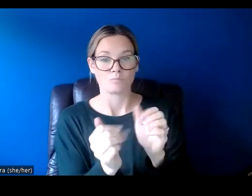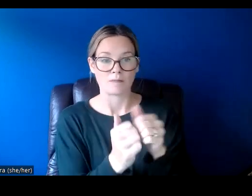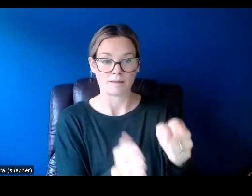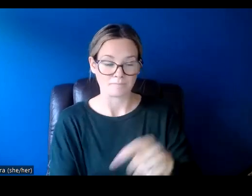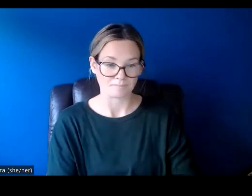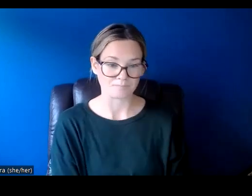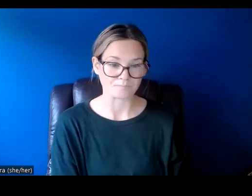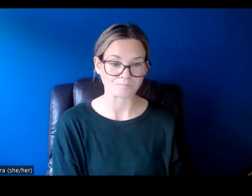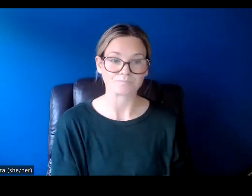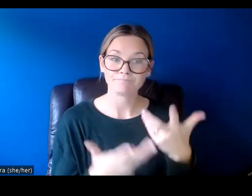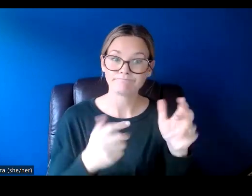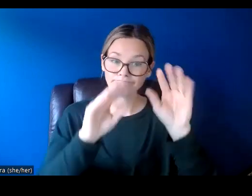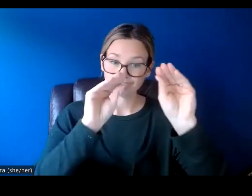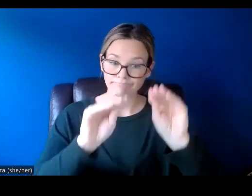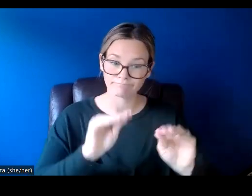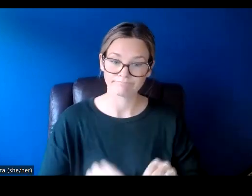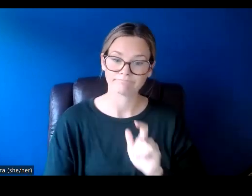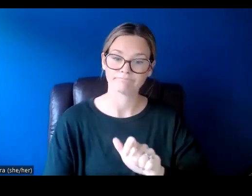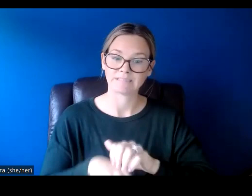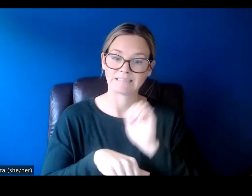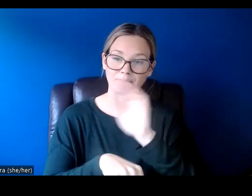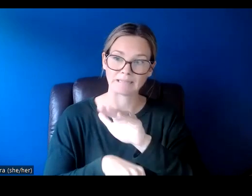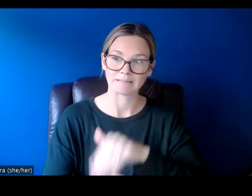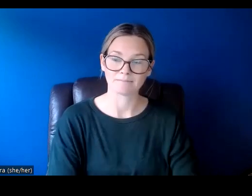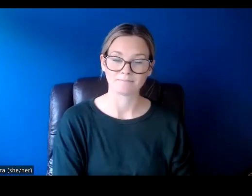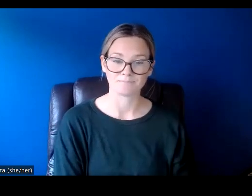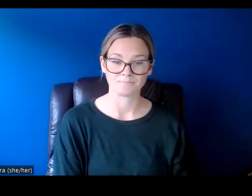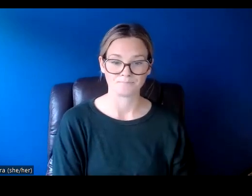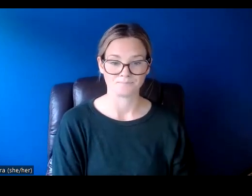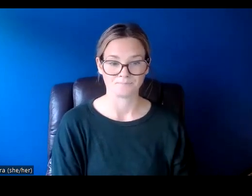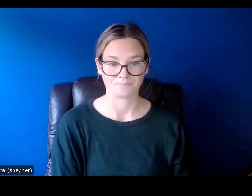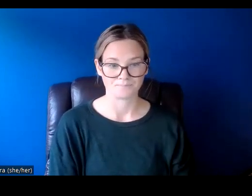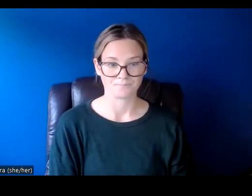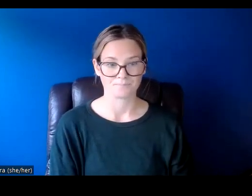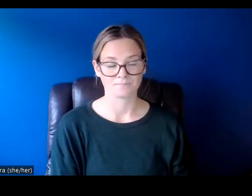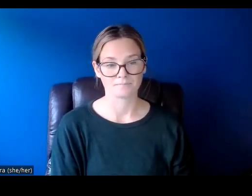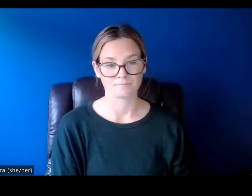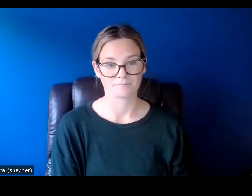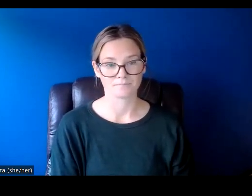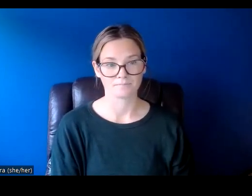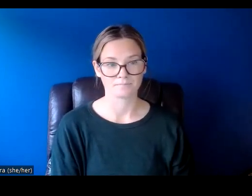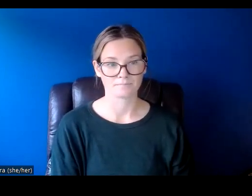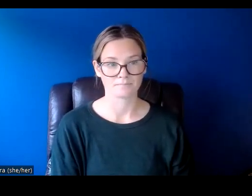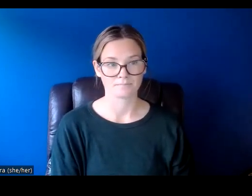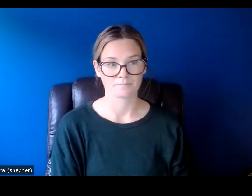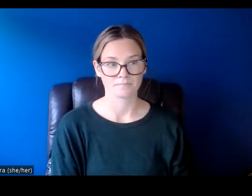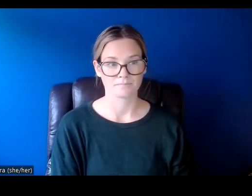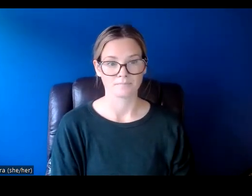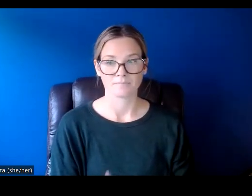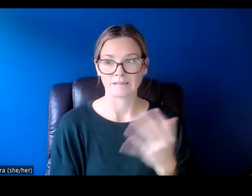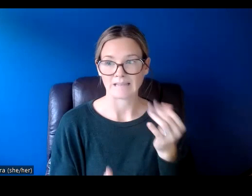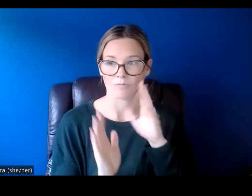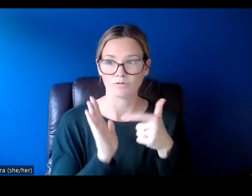Once this is all filled out, you can click submit at the bottom of the page. I'm just going to show you guys the